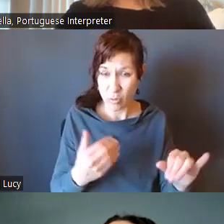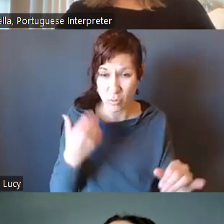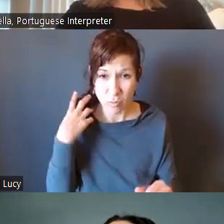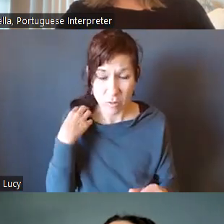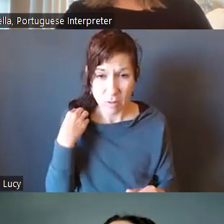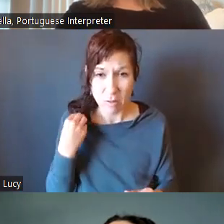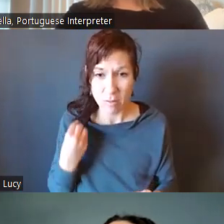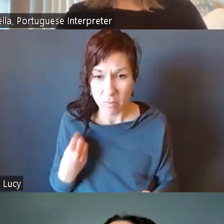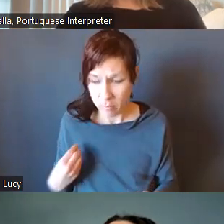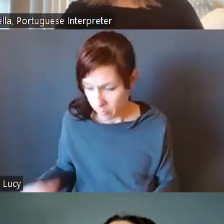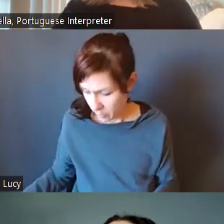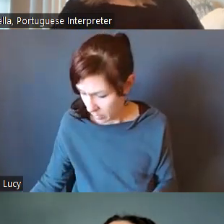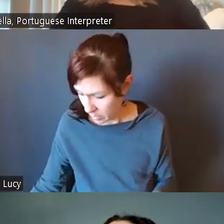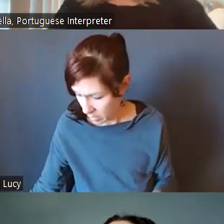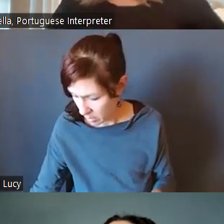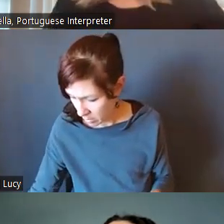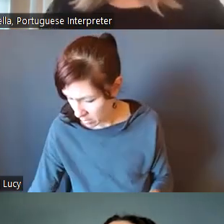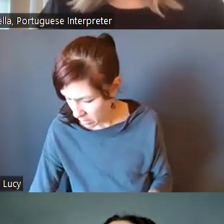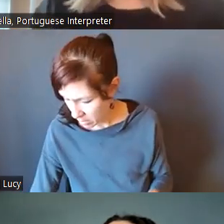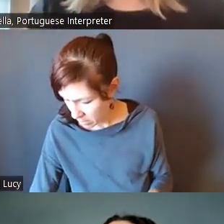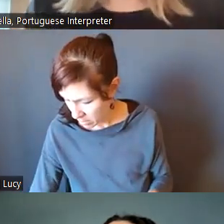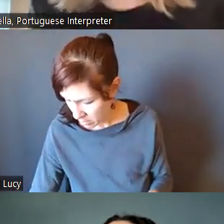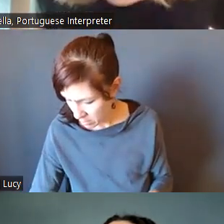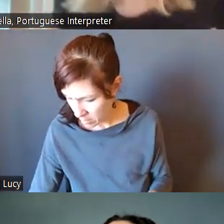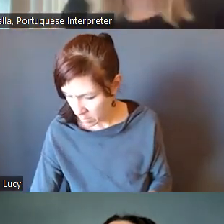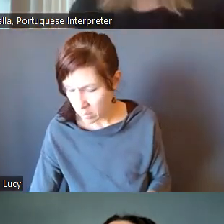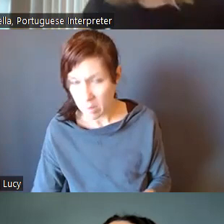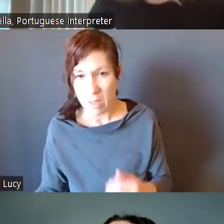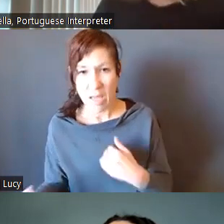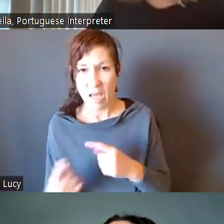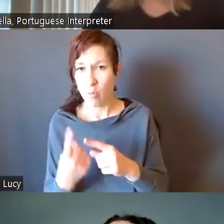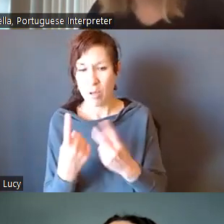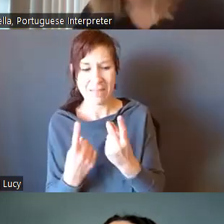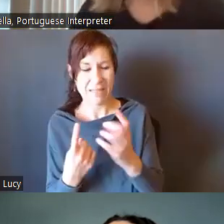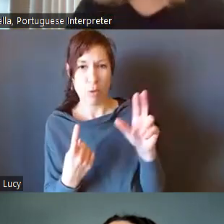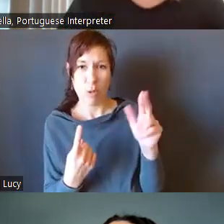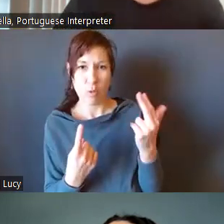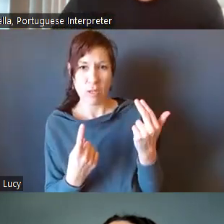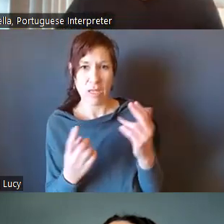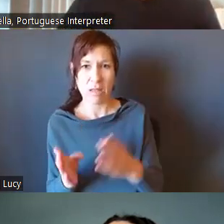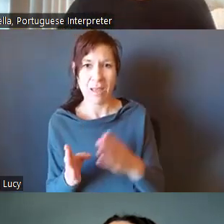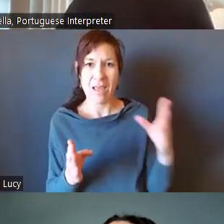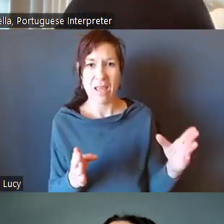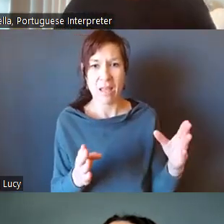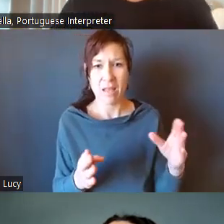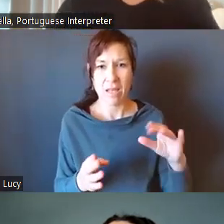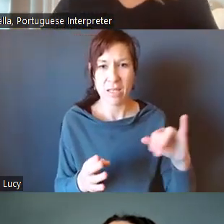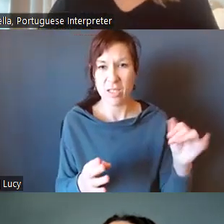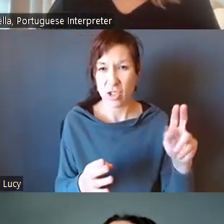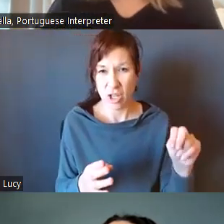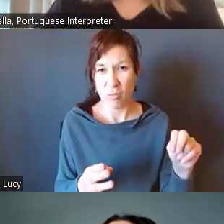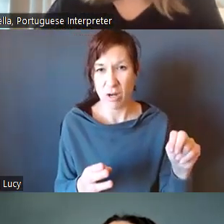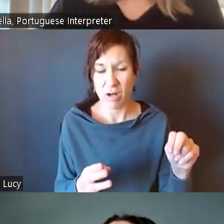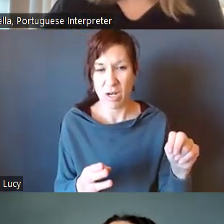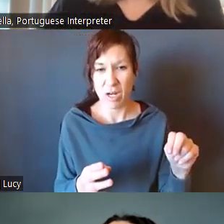Well, I think it would only, we would, we only have a December 13th meeting, and then the next one, because of the holidays, is not until